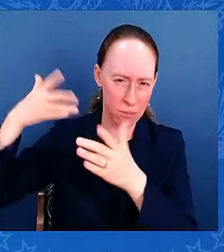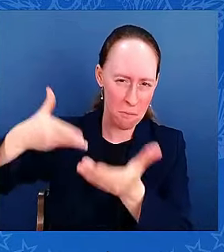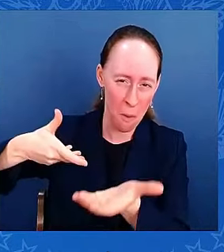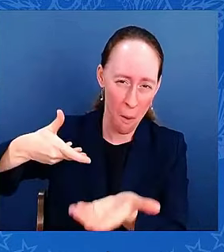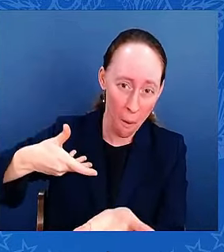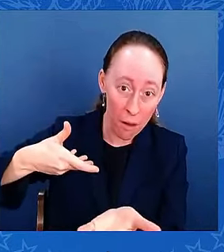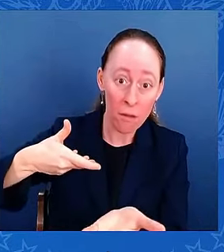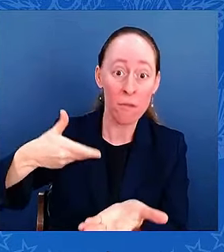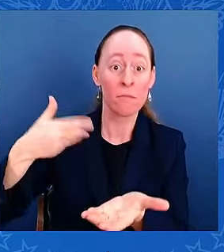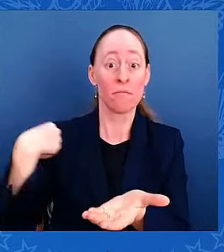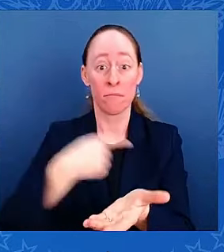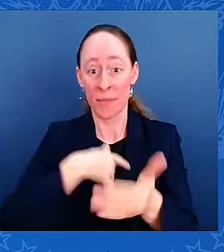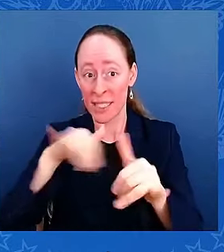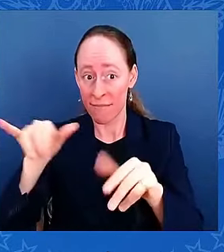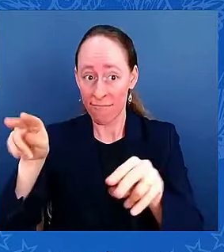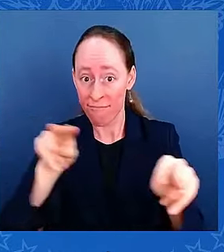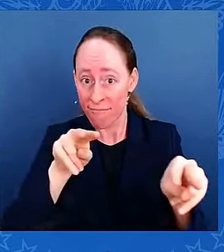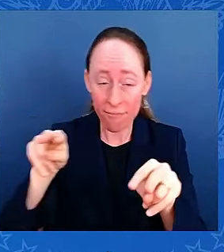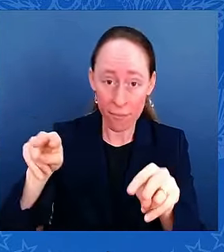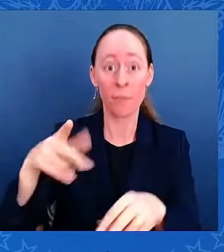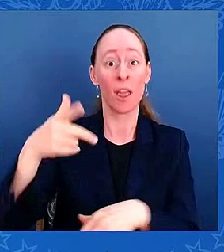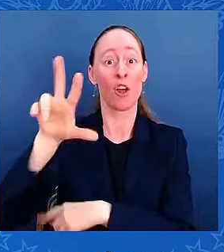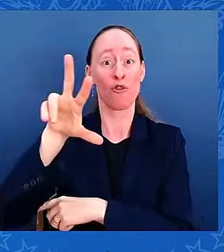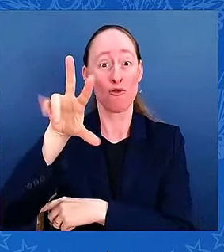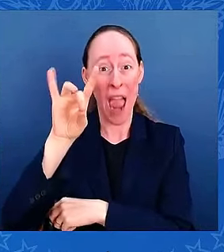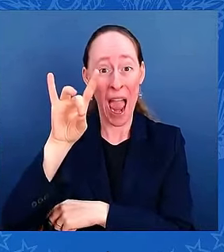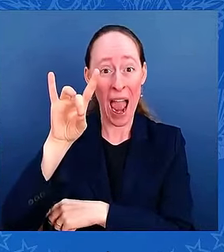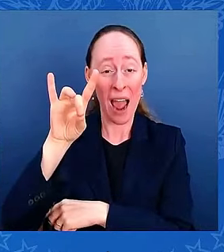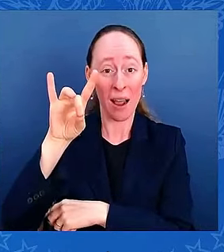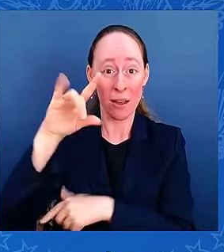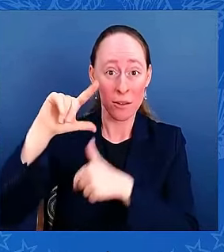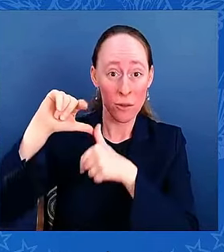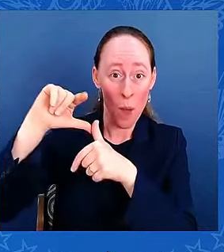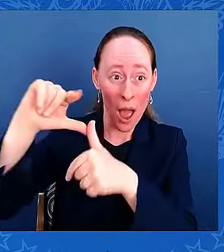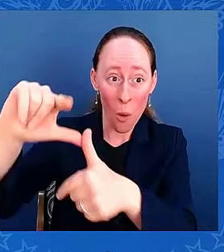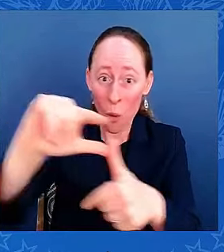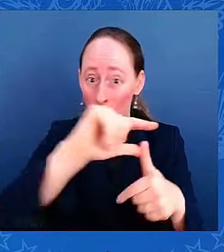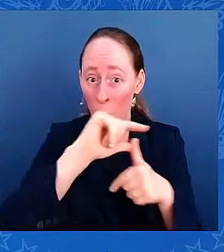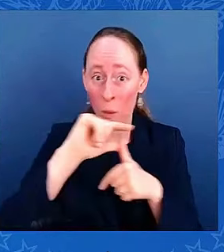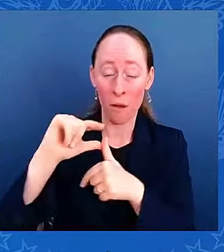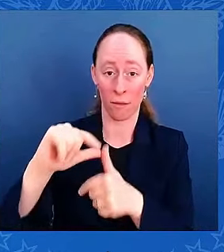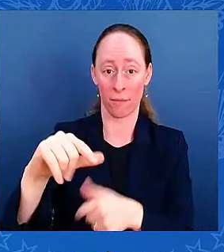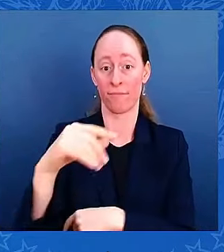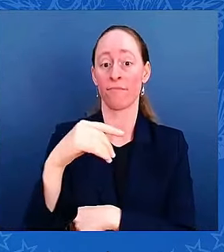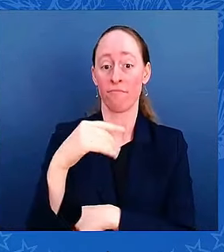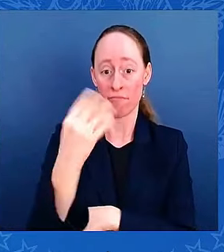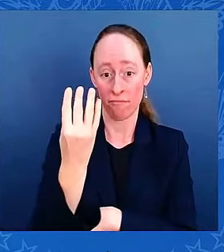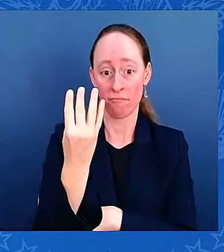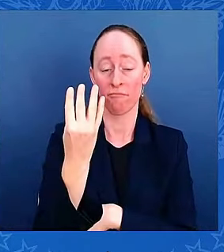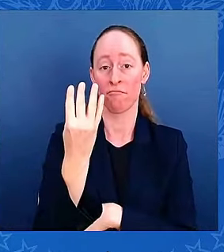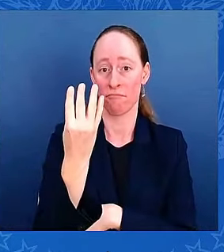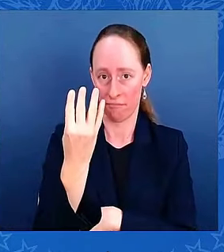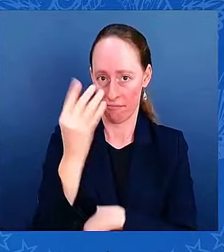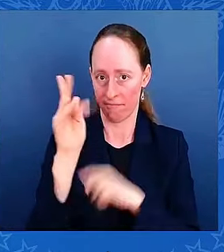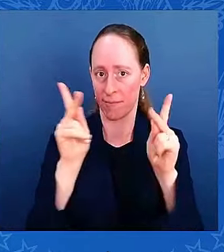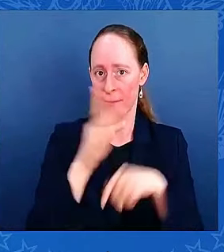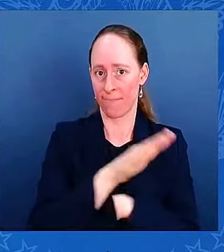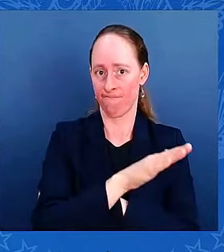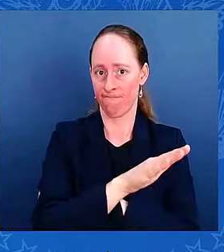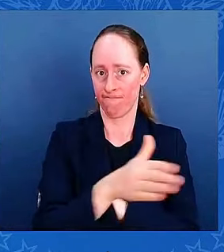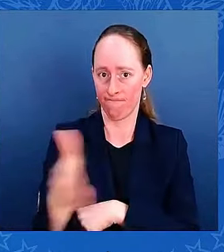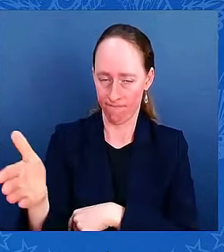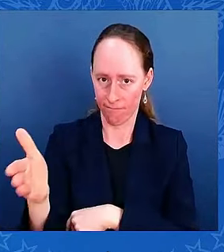counties. Four deaths are reported thus far. It's too early to know the full account of the damage though. But